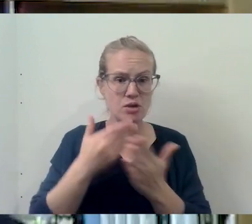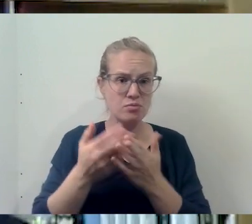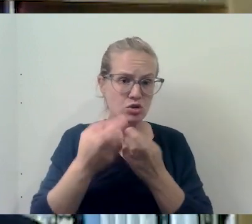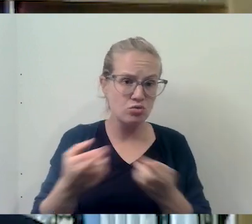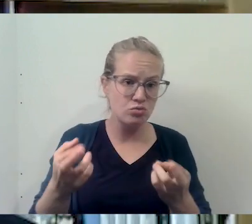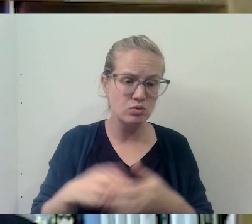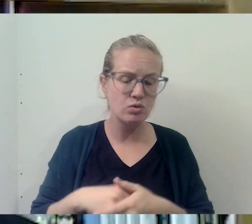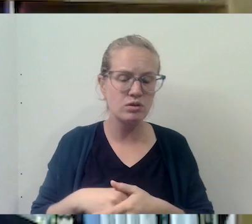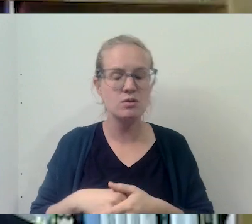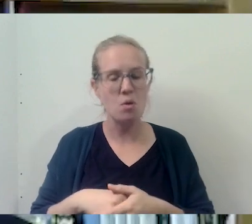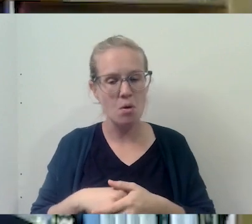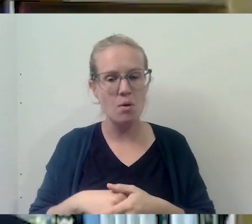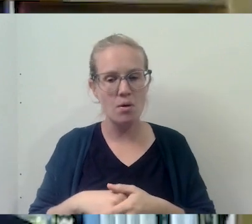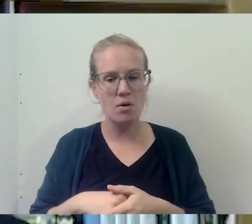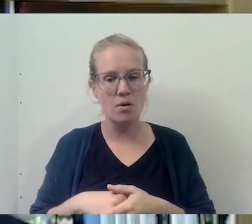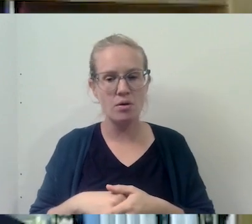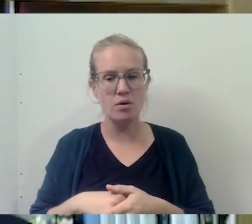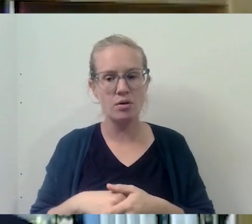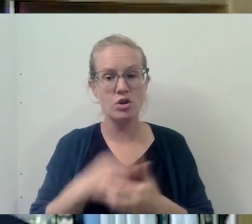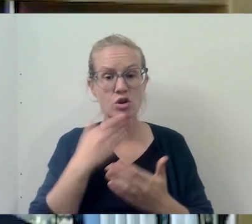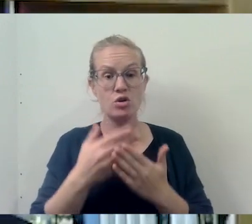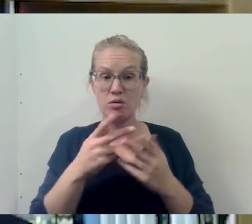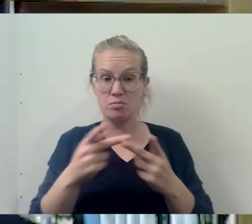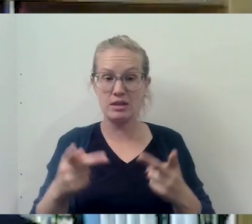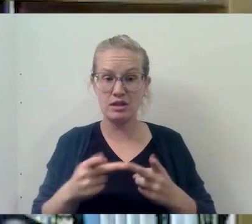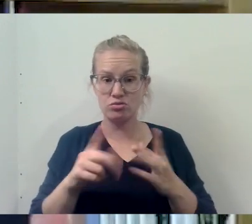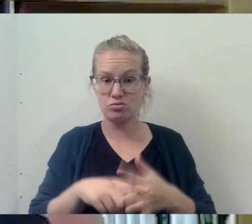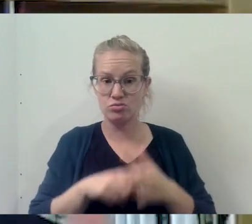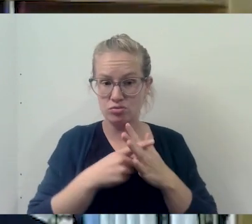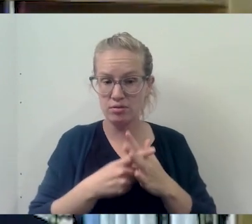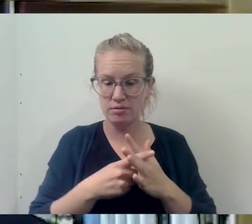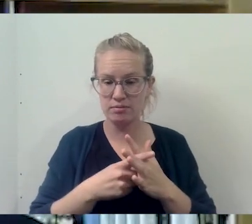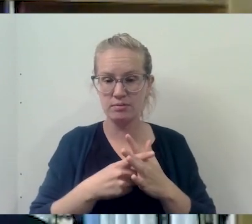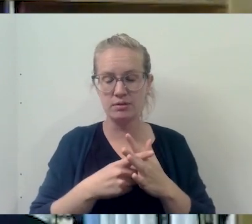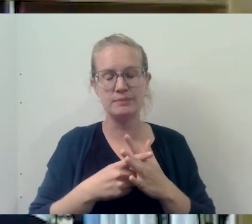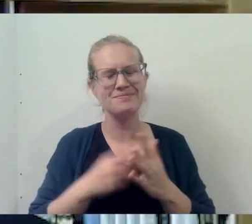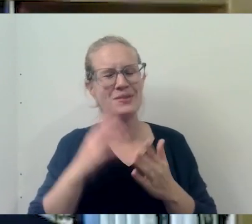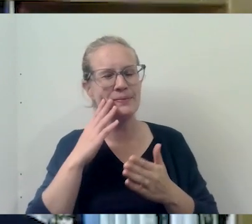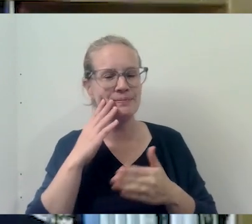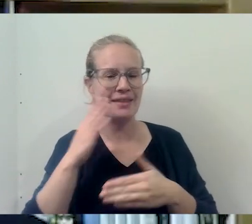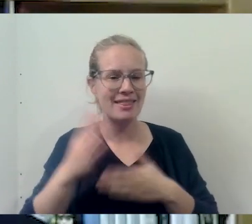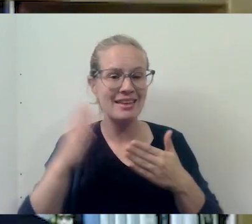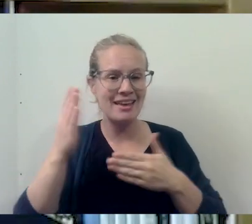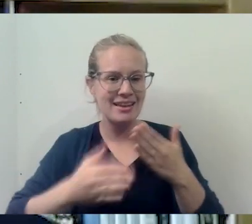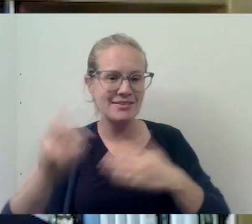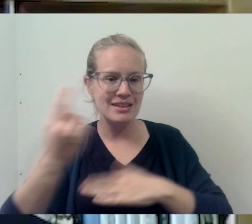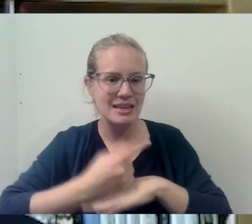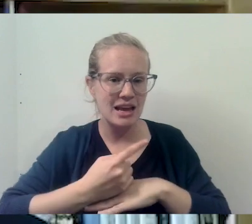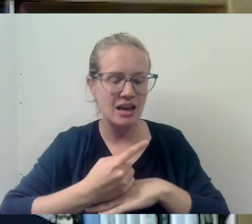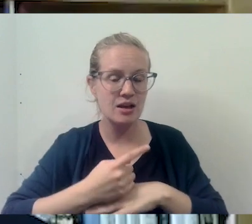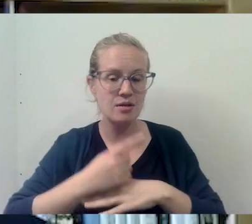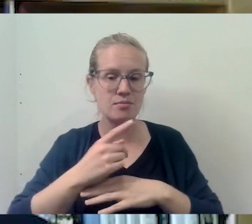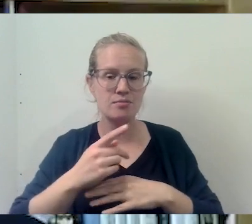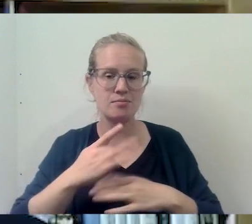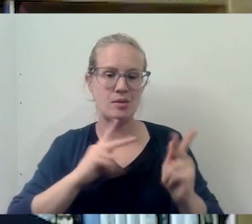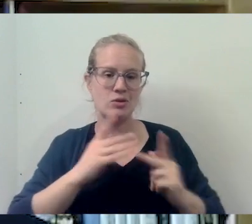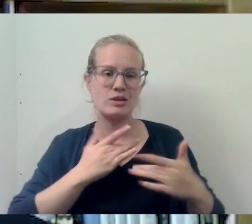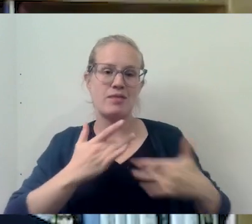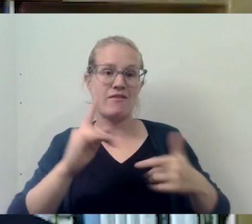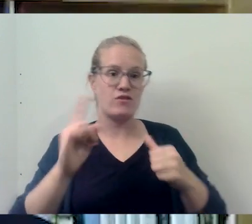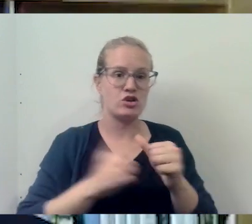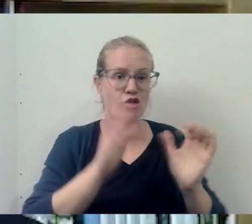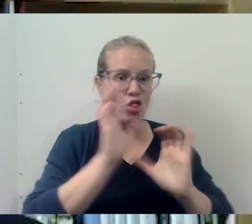resource. So, so I think a good place to start because, you know, at the end of the day, a lot of people first go to the web,